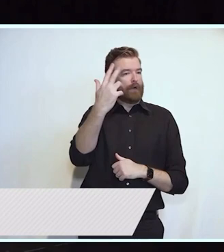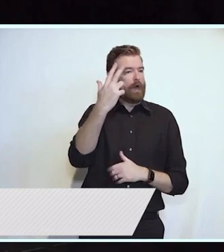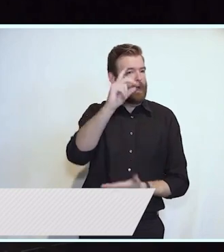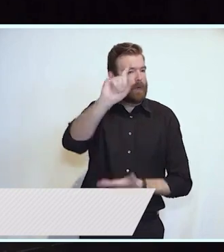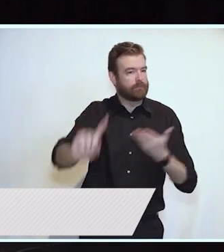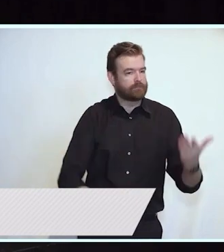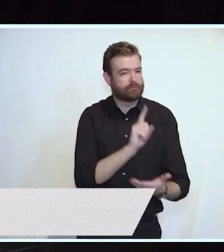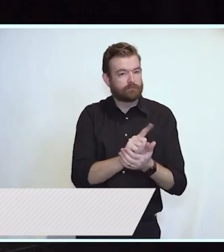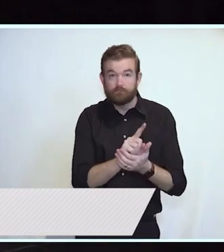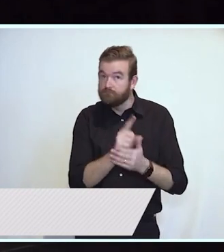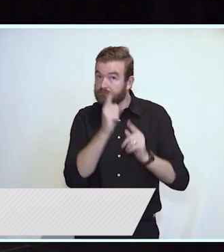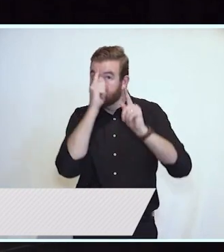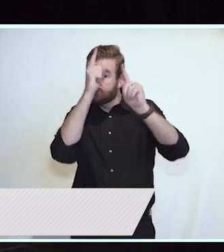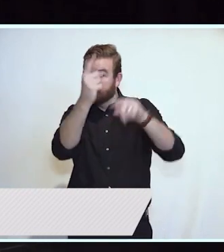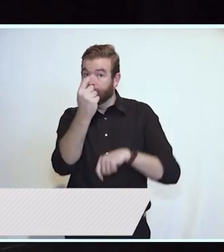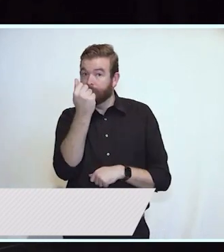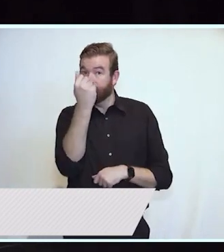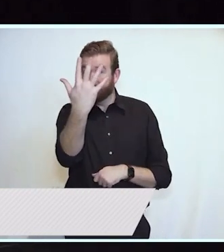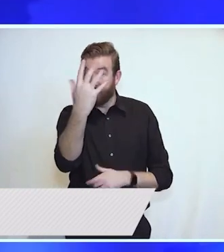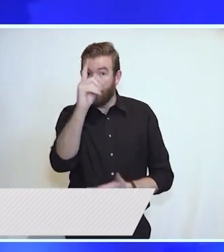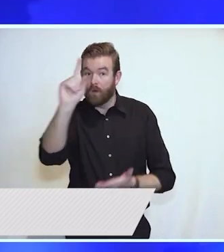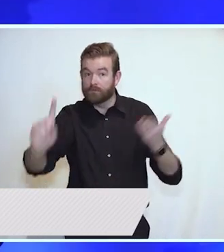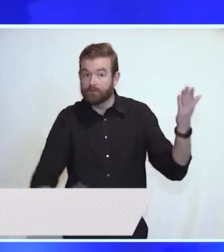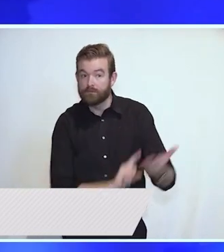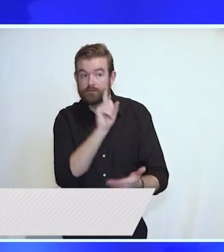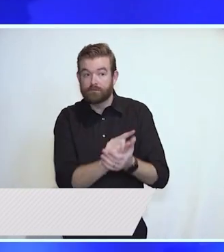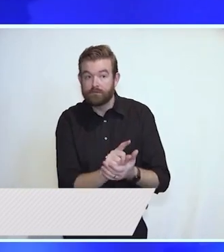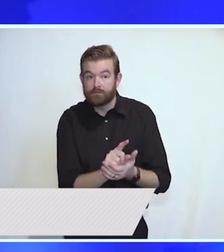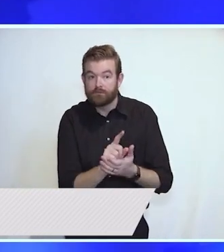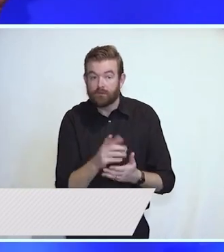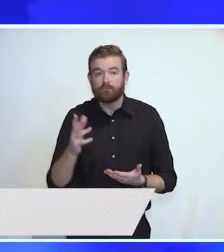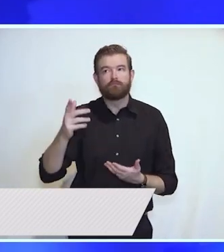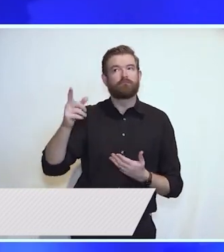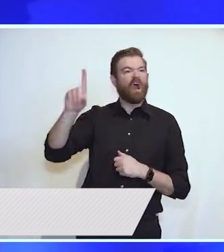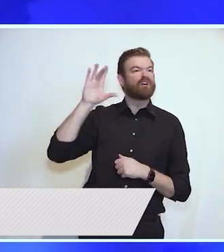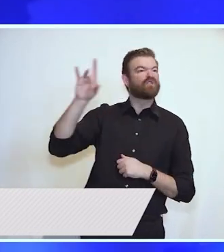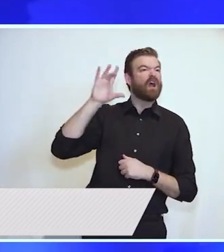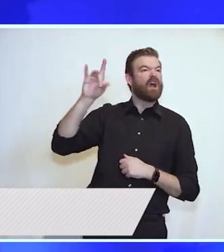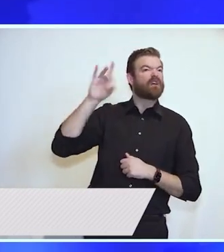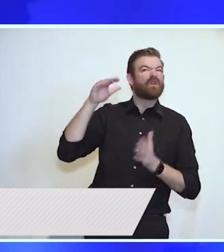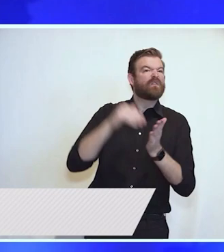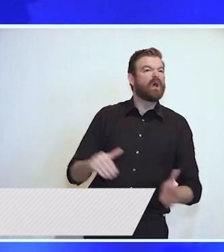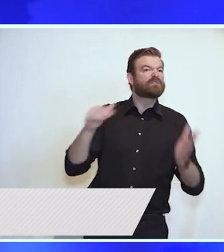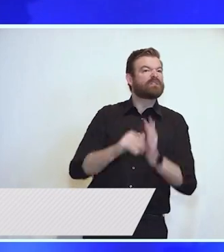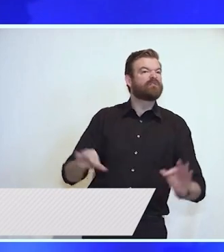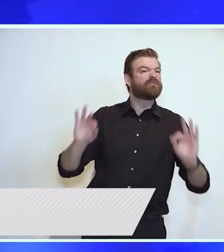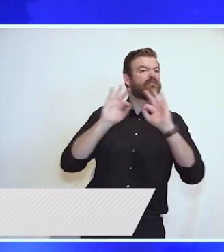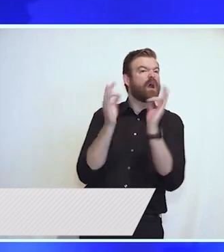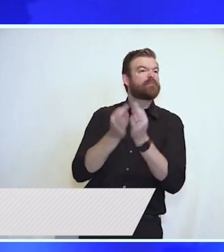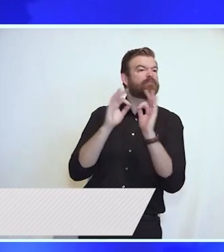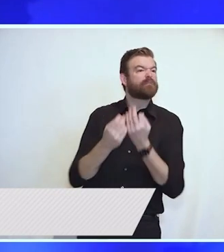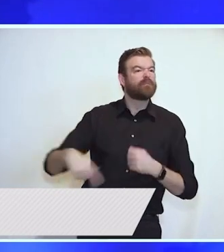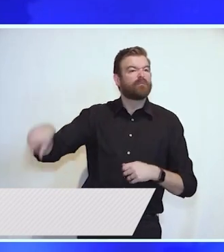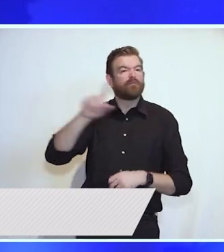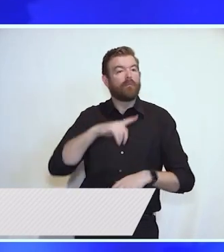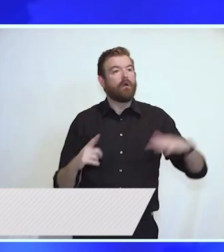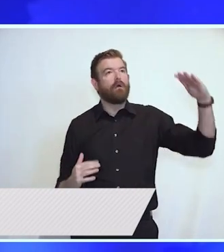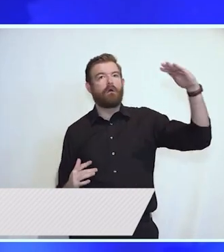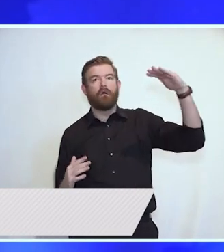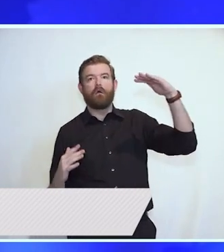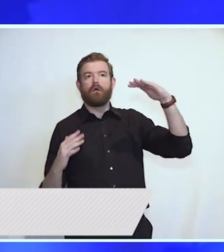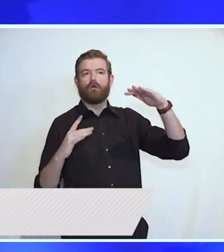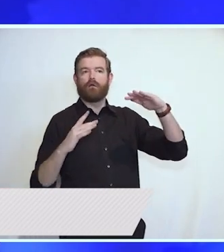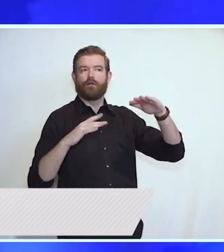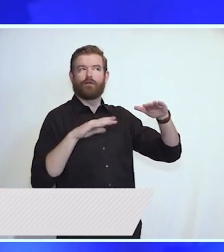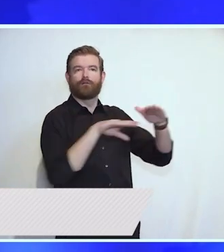and it's on a path to $15 an hour with hundreds of thousands of families now starting to reach up and pull themselves